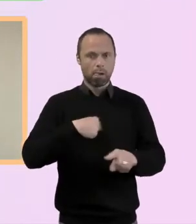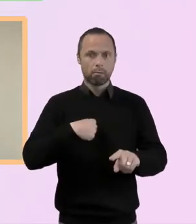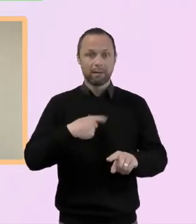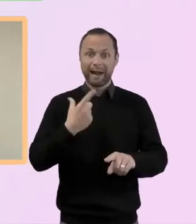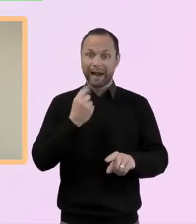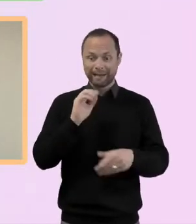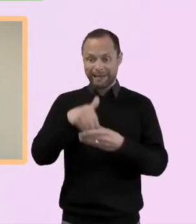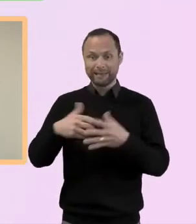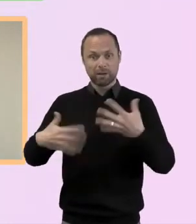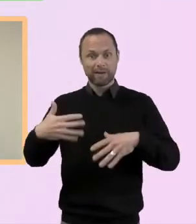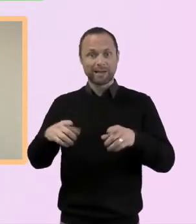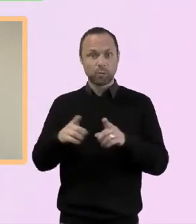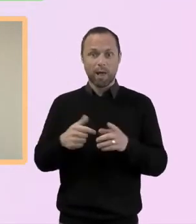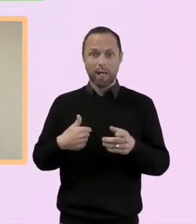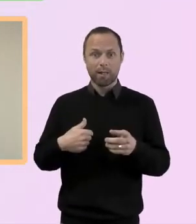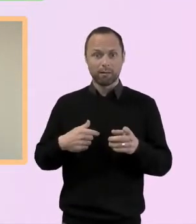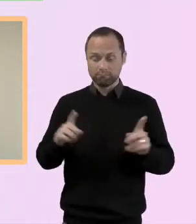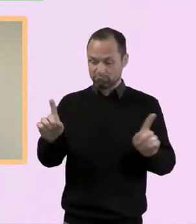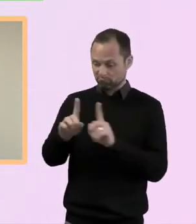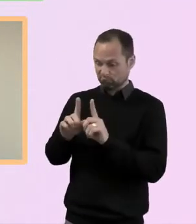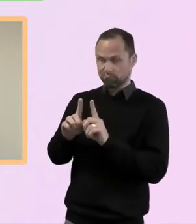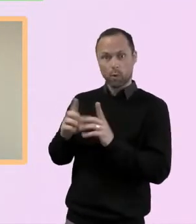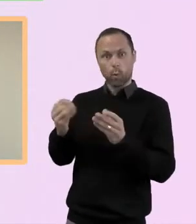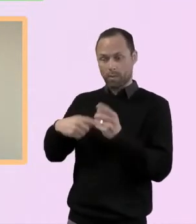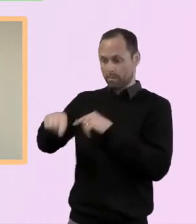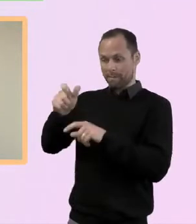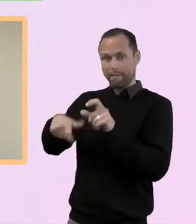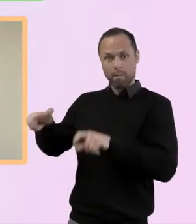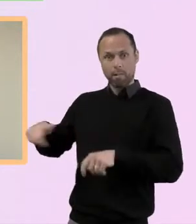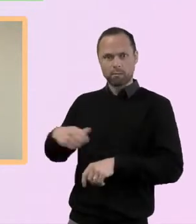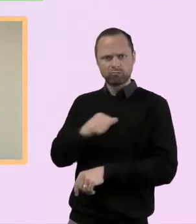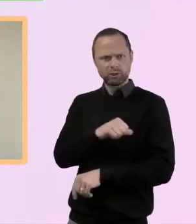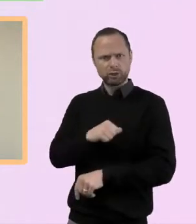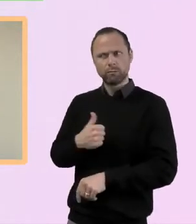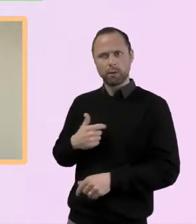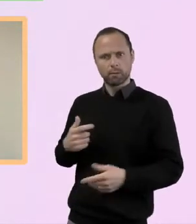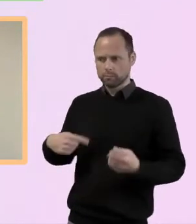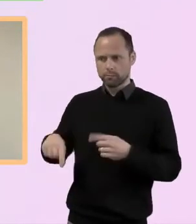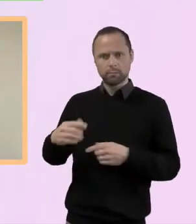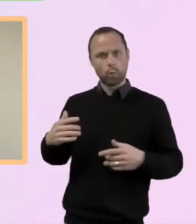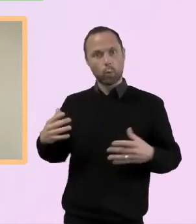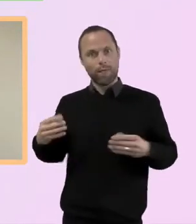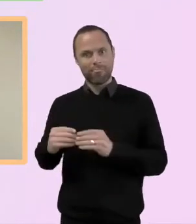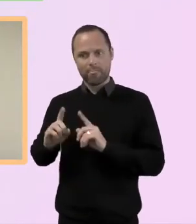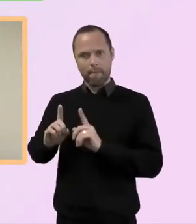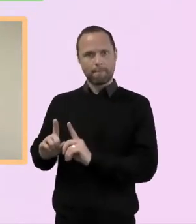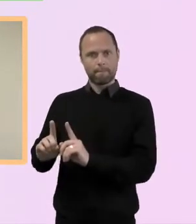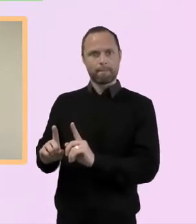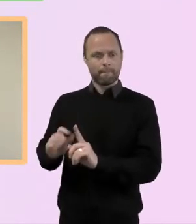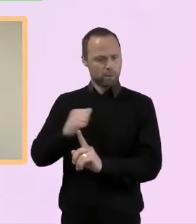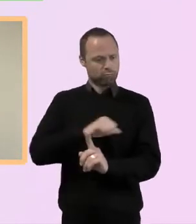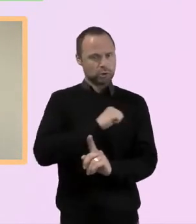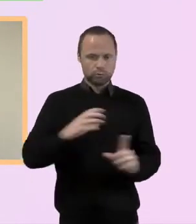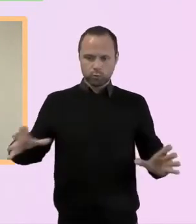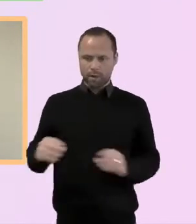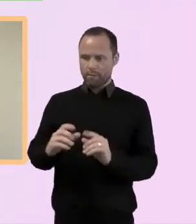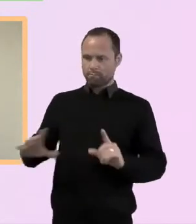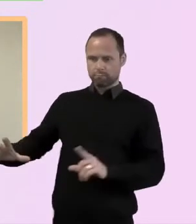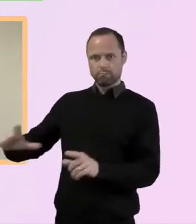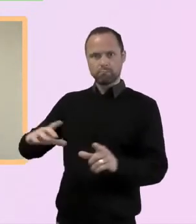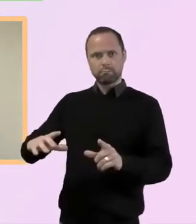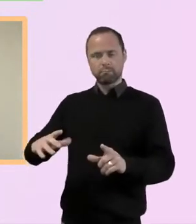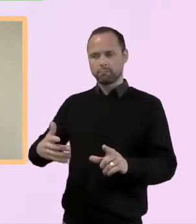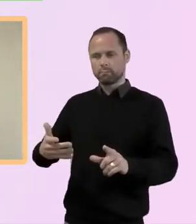We're in the world alongside, aren't we? We're doing the life with, or we should be at least. Yet God's